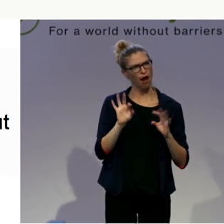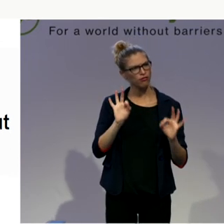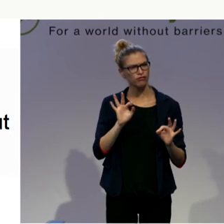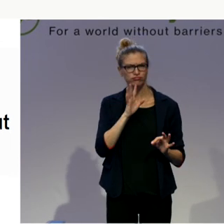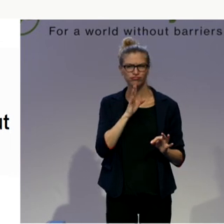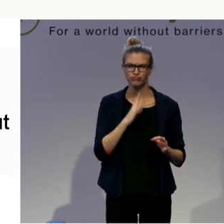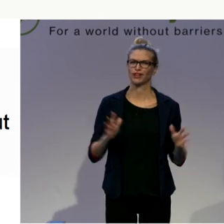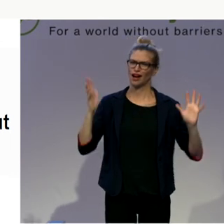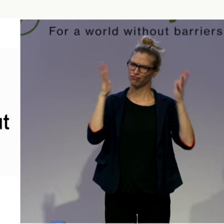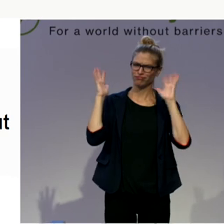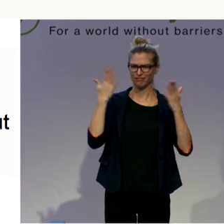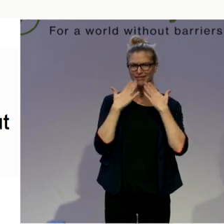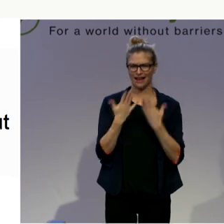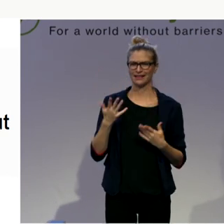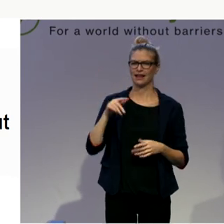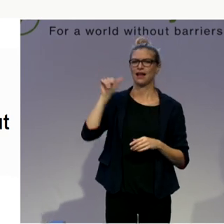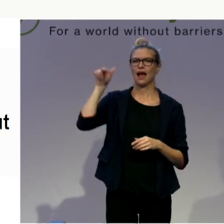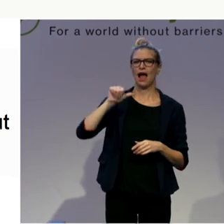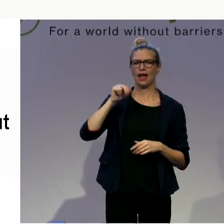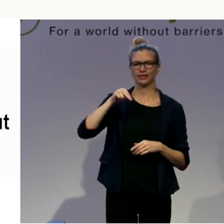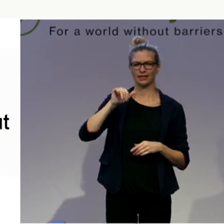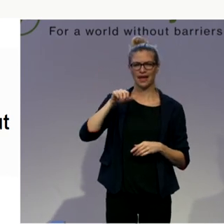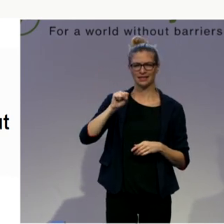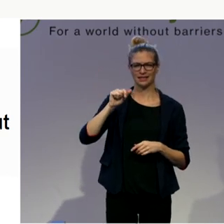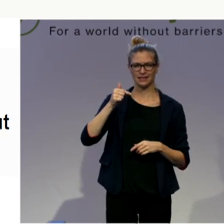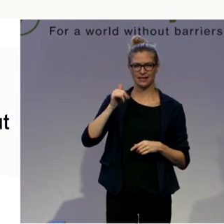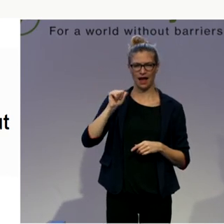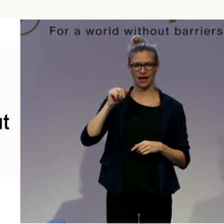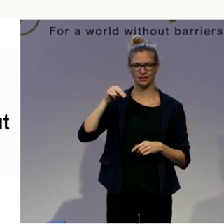Anastasia. You're welcome. Thank you. Thank you for your time.